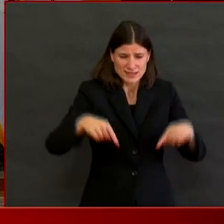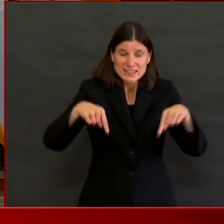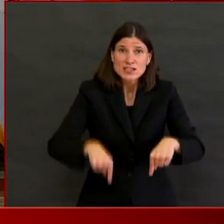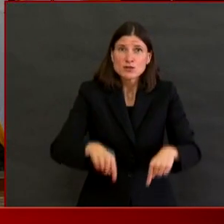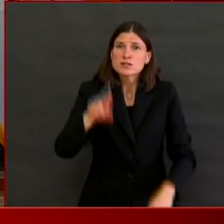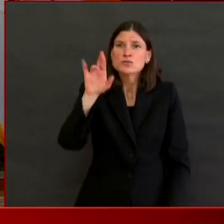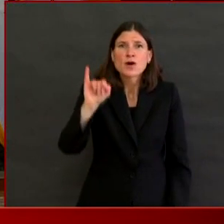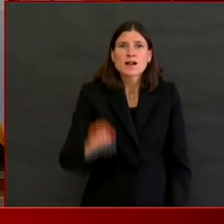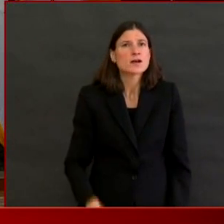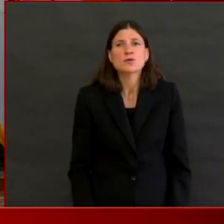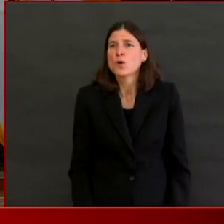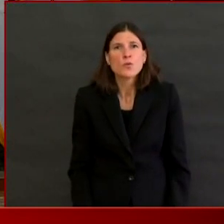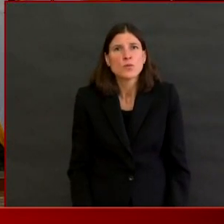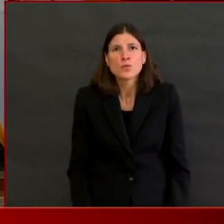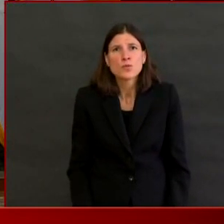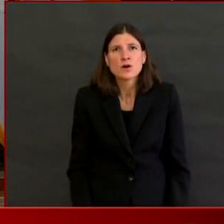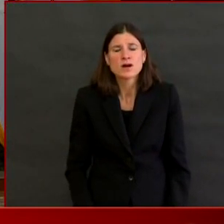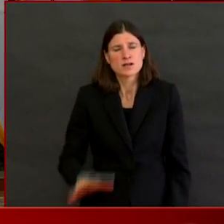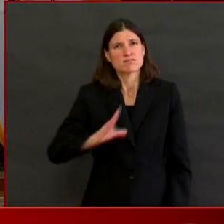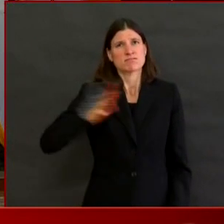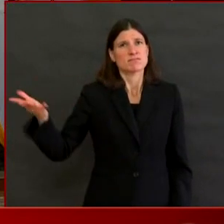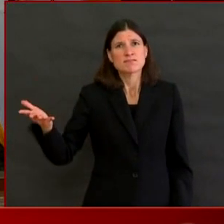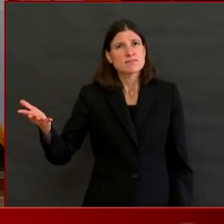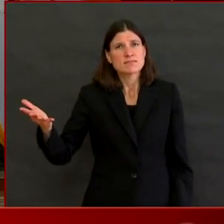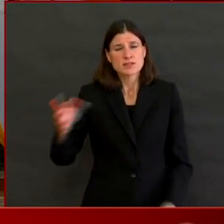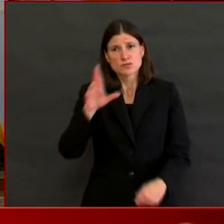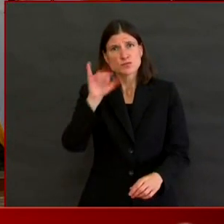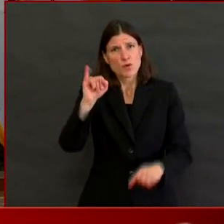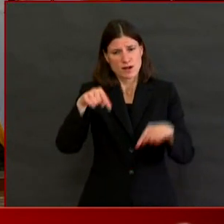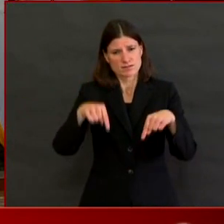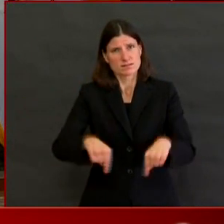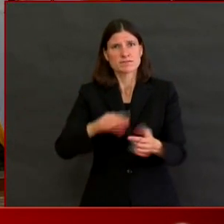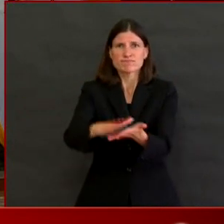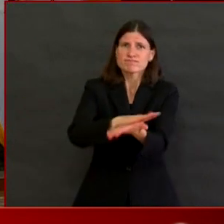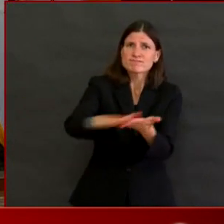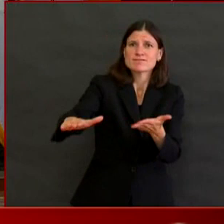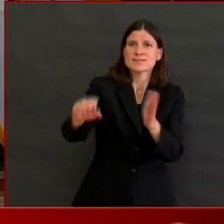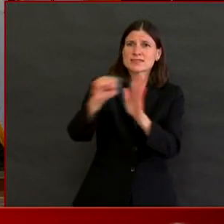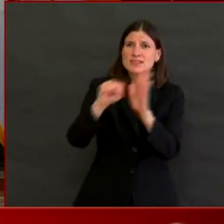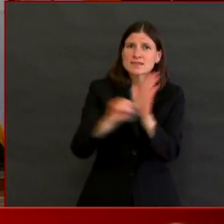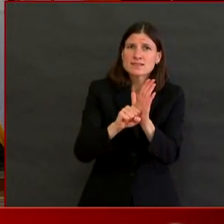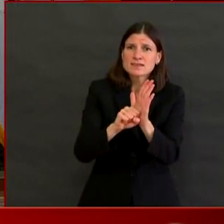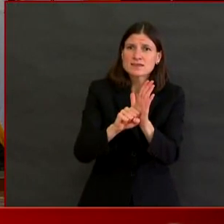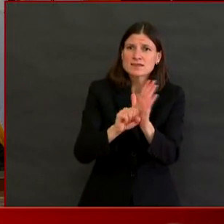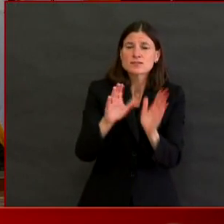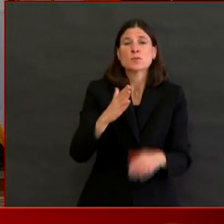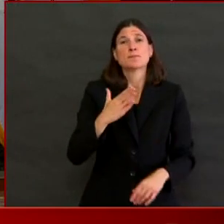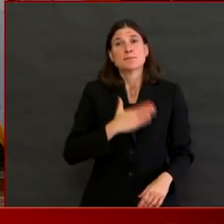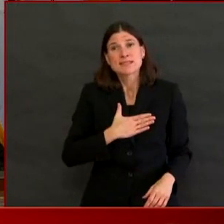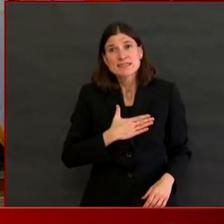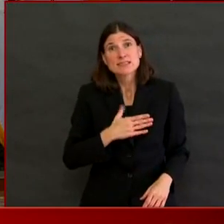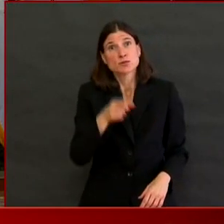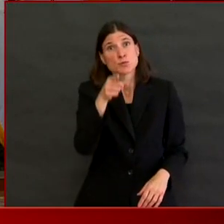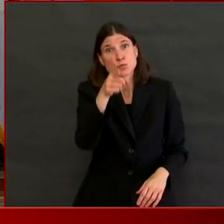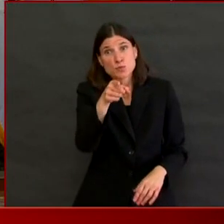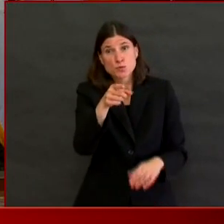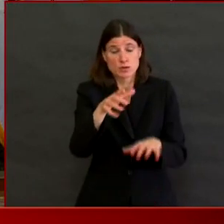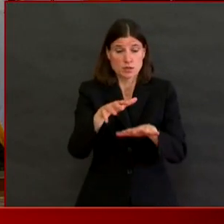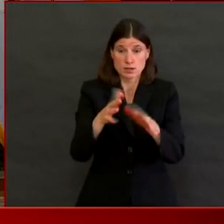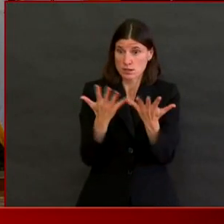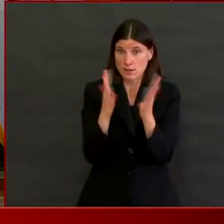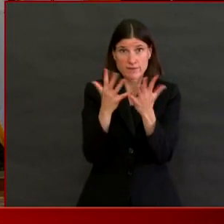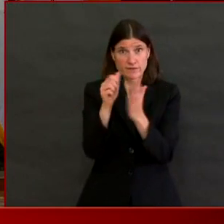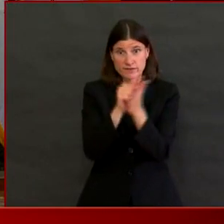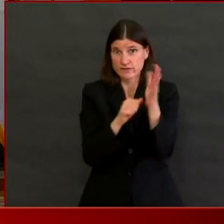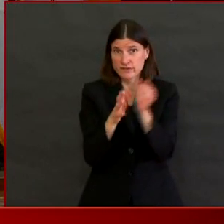your used PPE, such as masks and gloves. Throw it in the trash where it